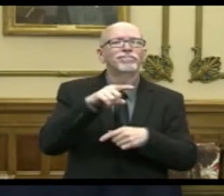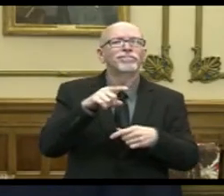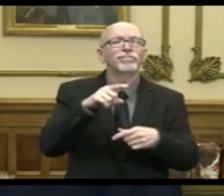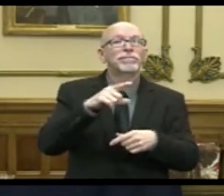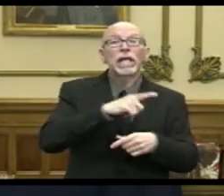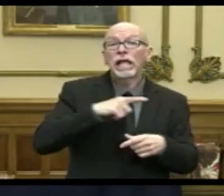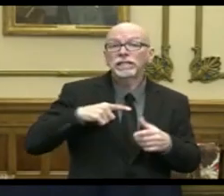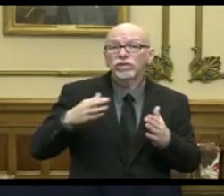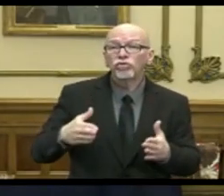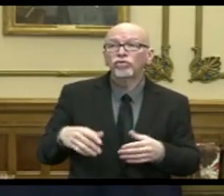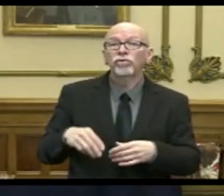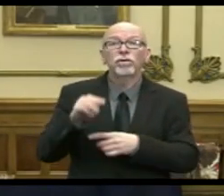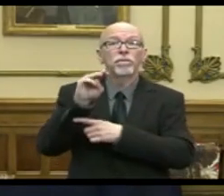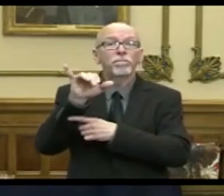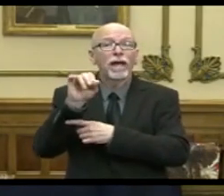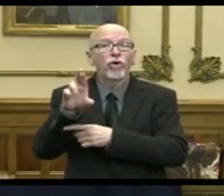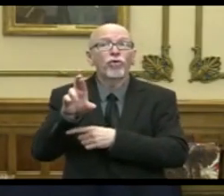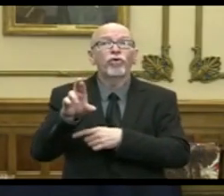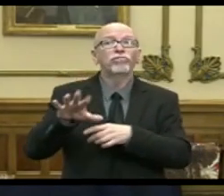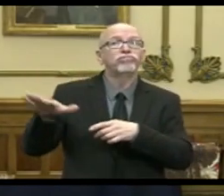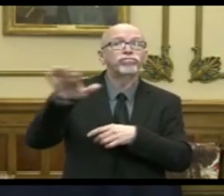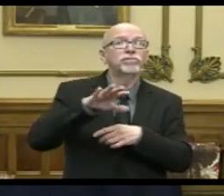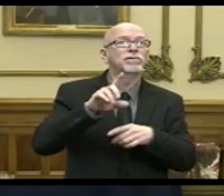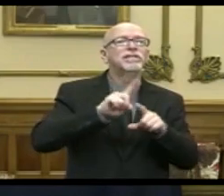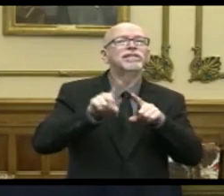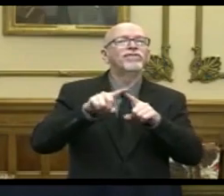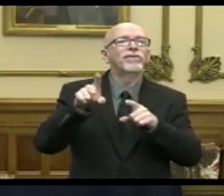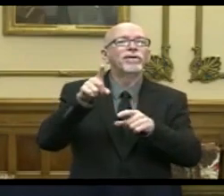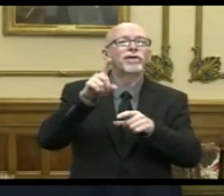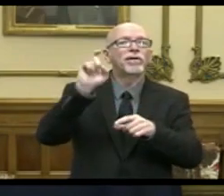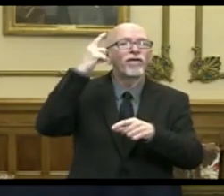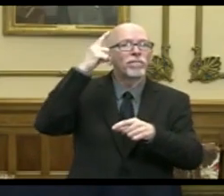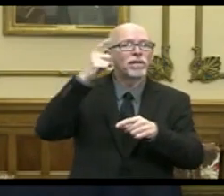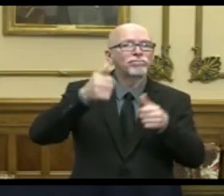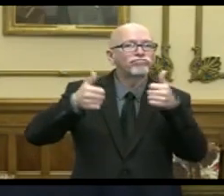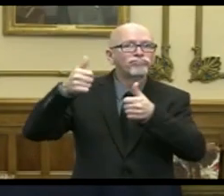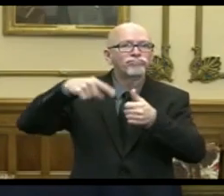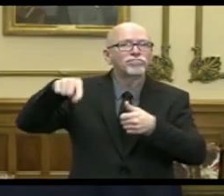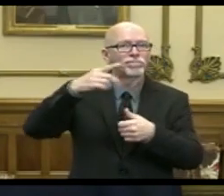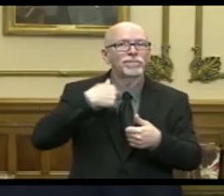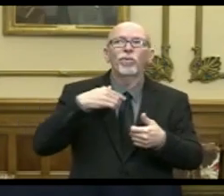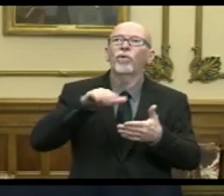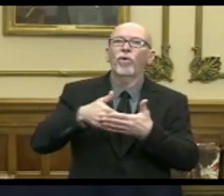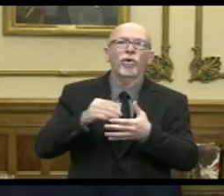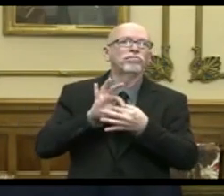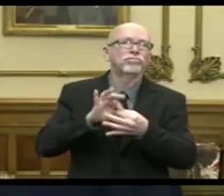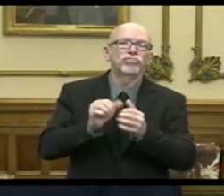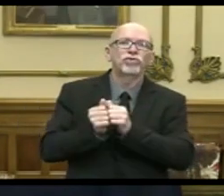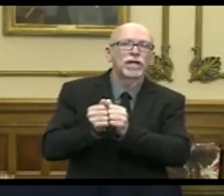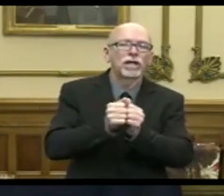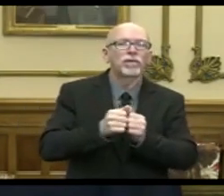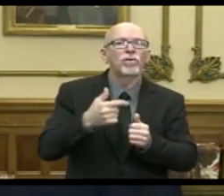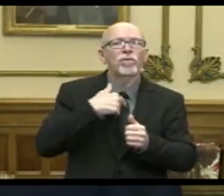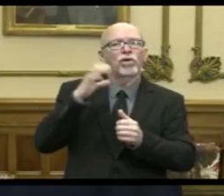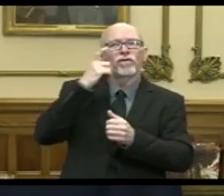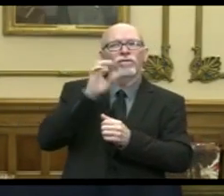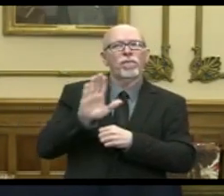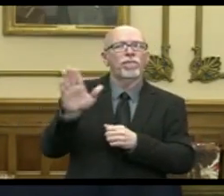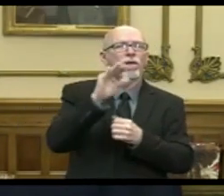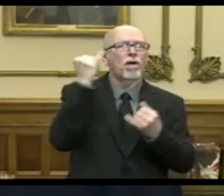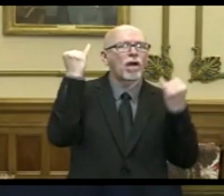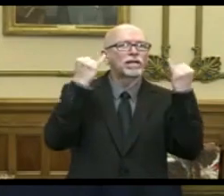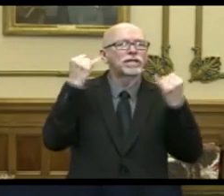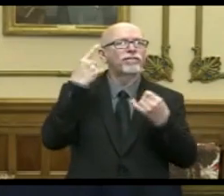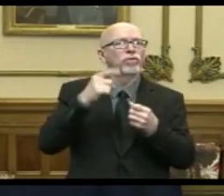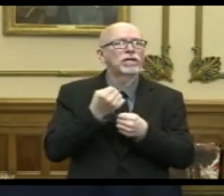legislators, to mayors, to all the local officials — because, again, we're in this together — soliciting their ideas for